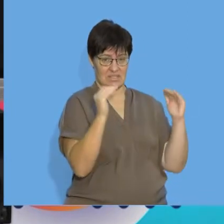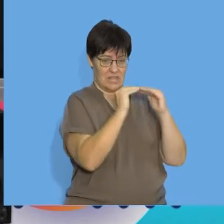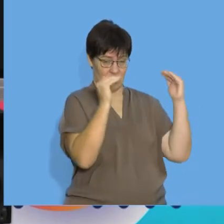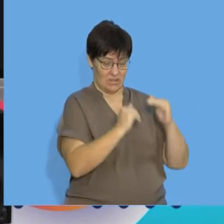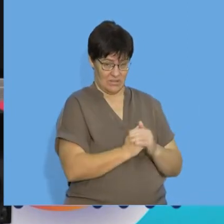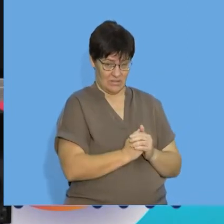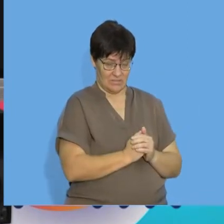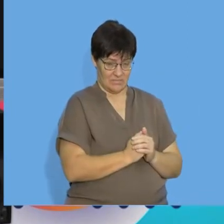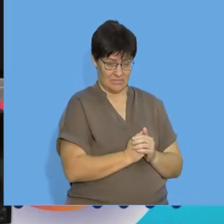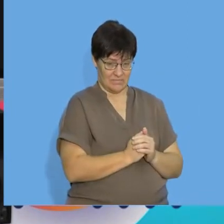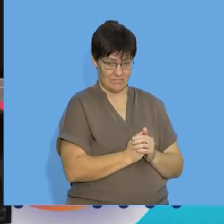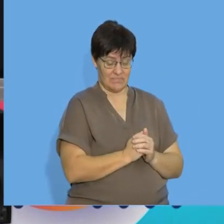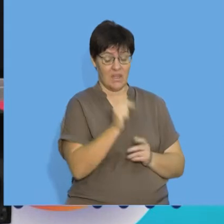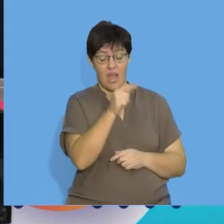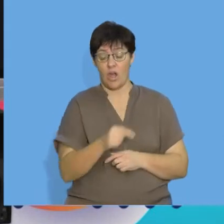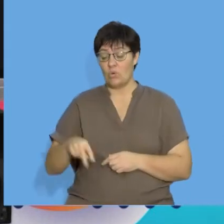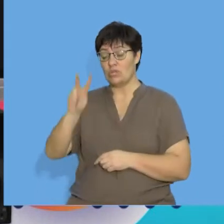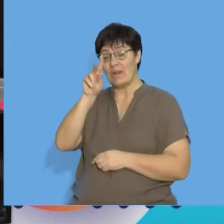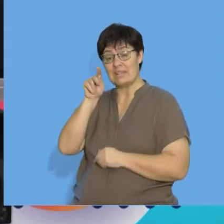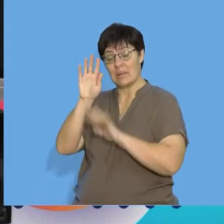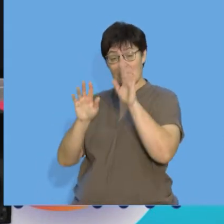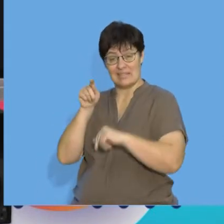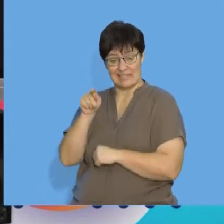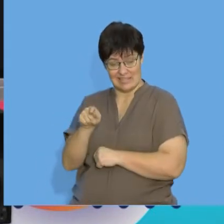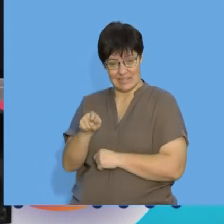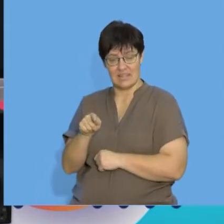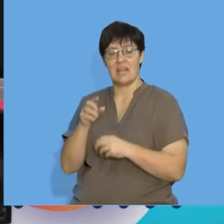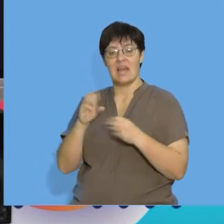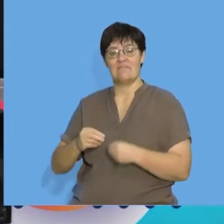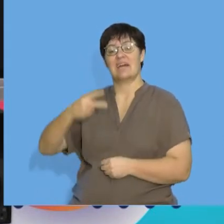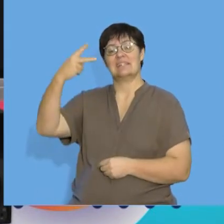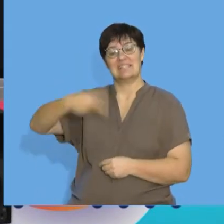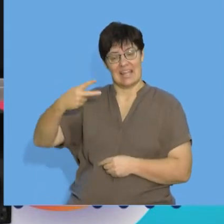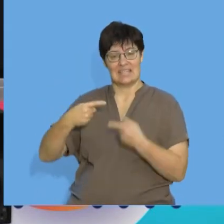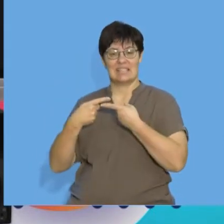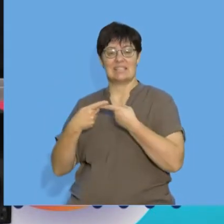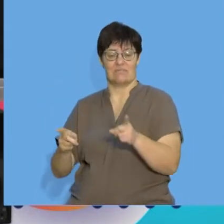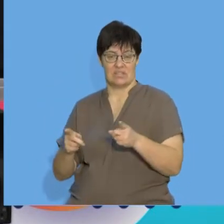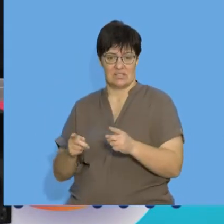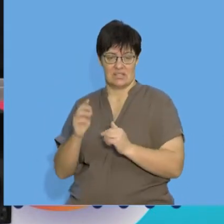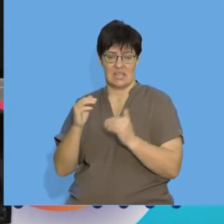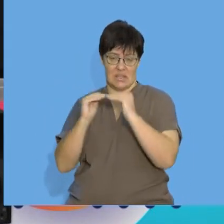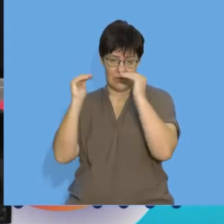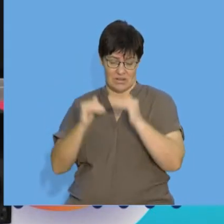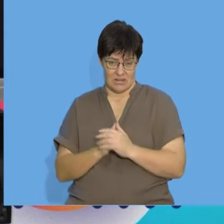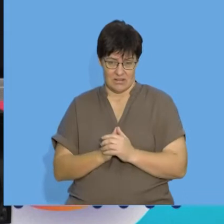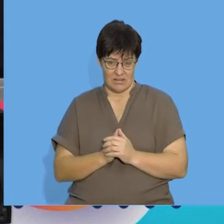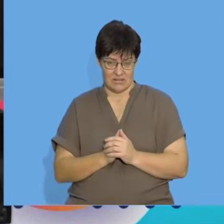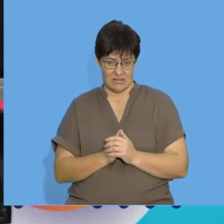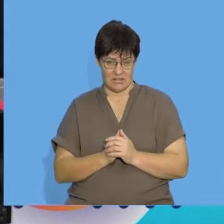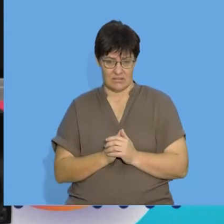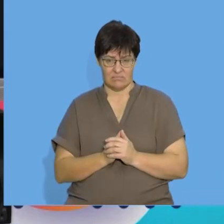equal. A quadratic pattern has second differences equal.